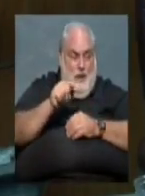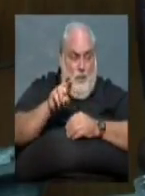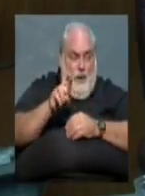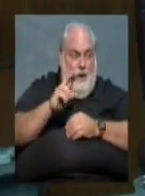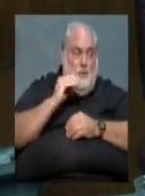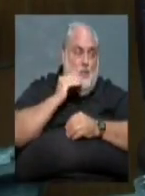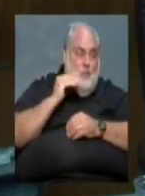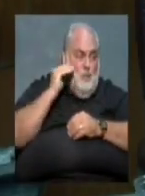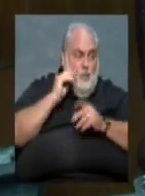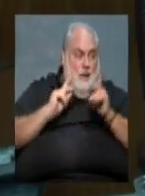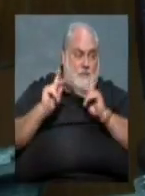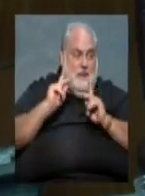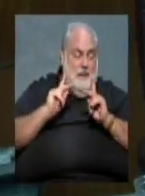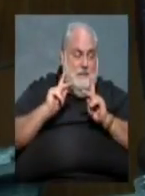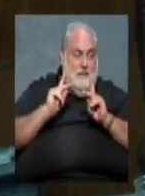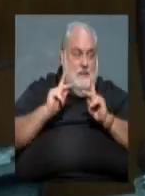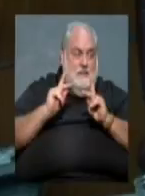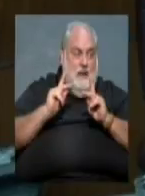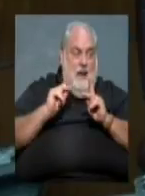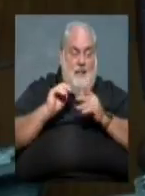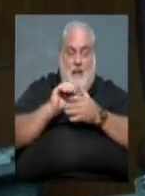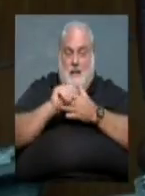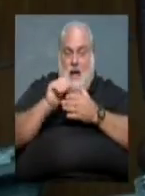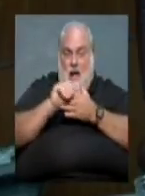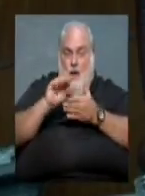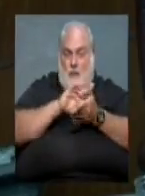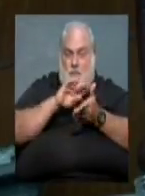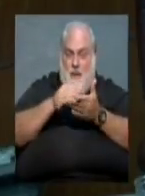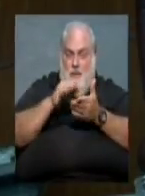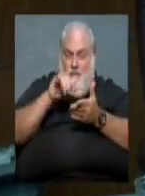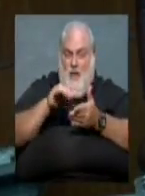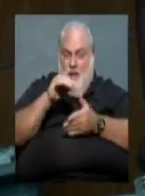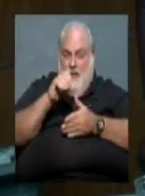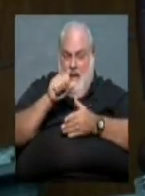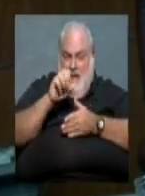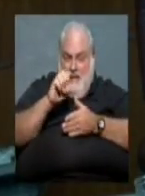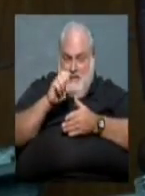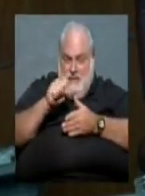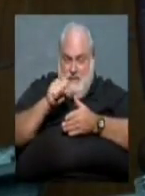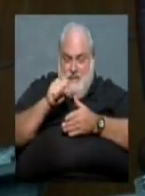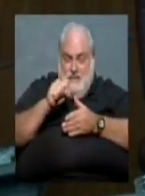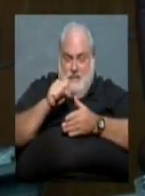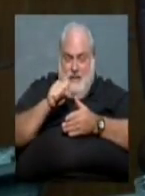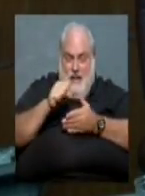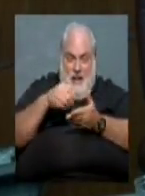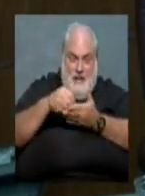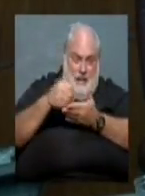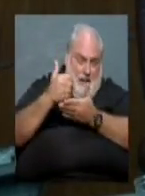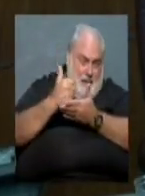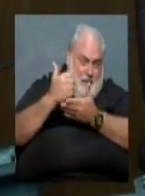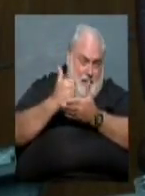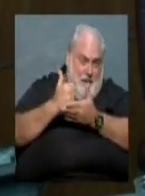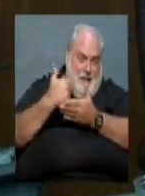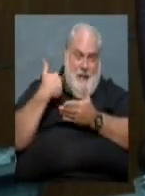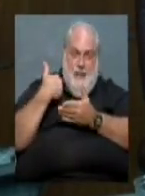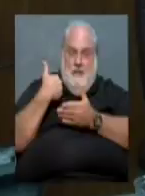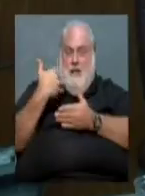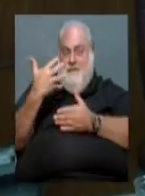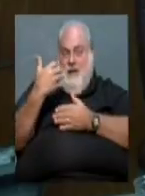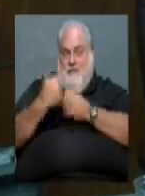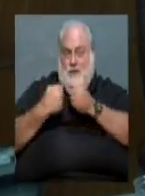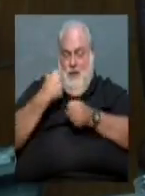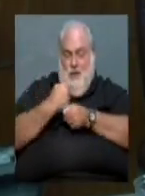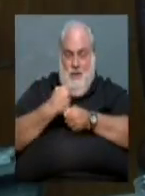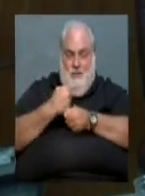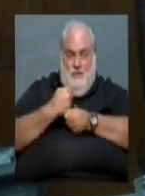dollar amounts of those cases collected in the last five years annually